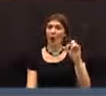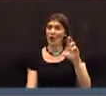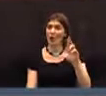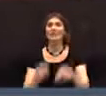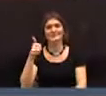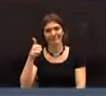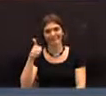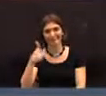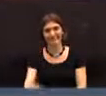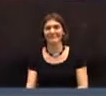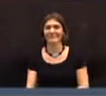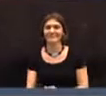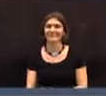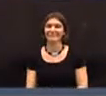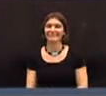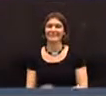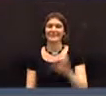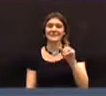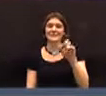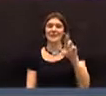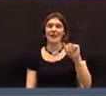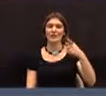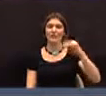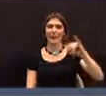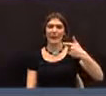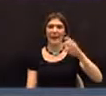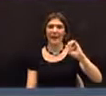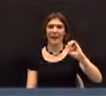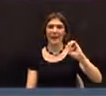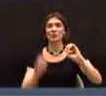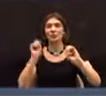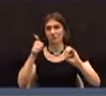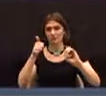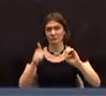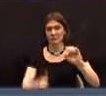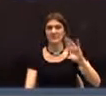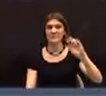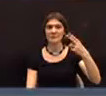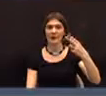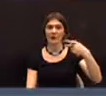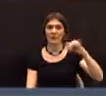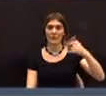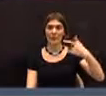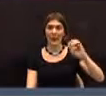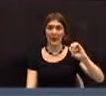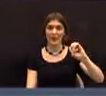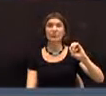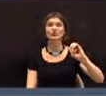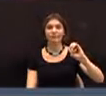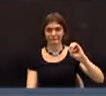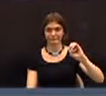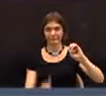'Connor. Yay. Sandra Page. Yay. Sarah Page. Yay.